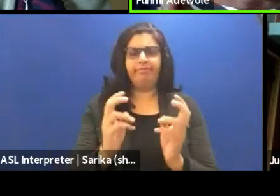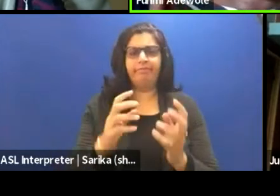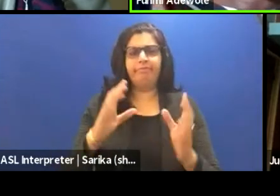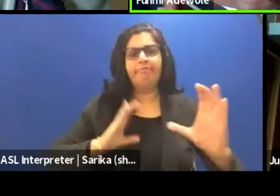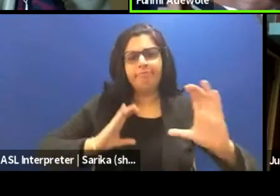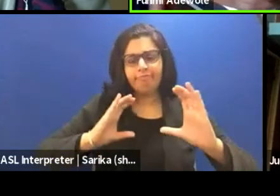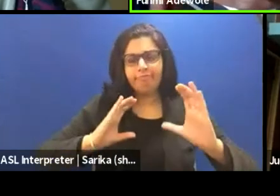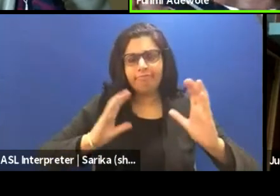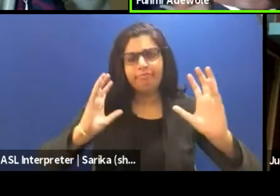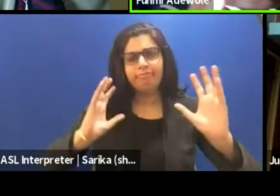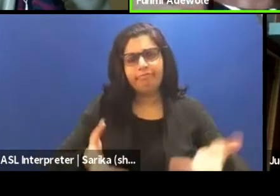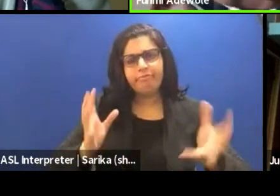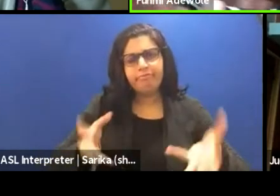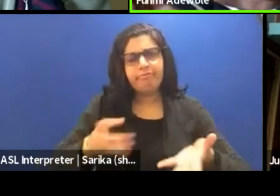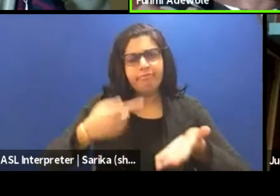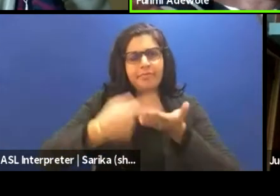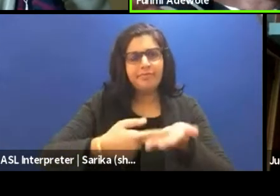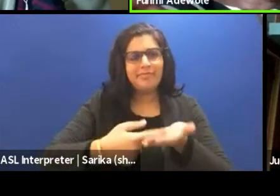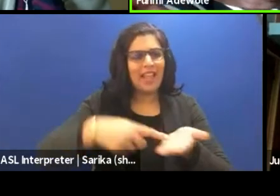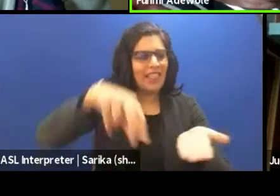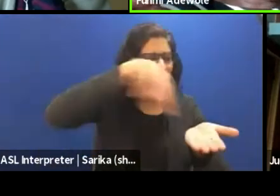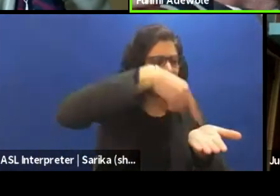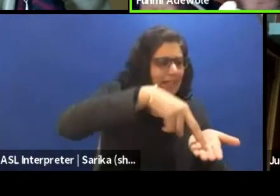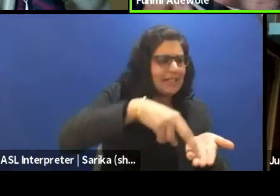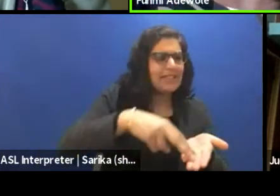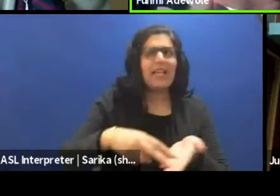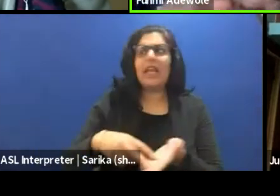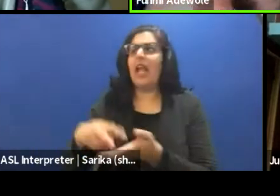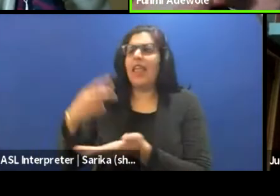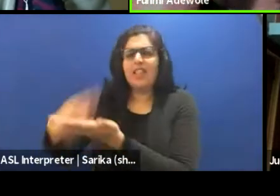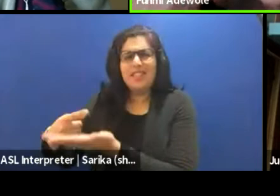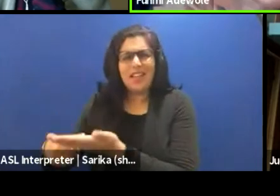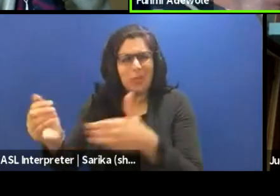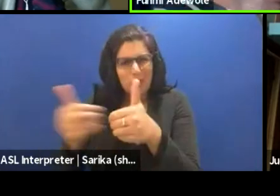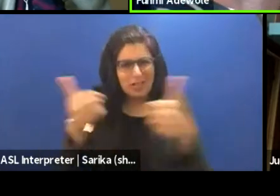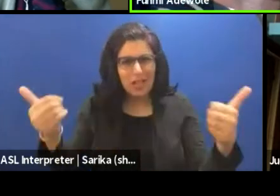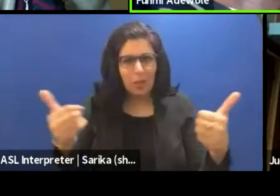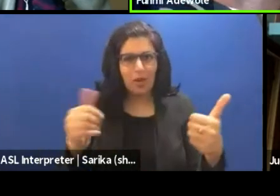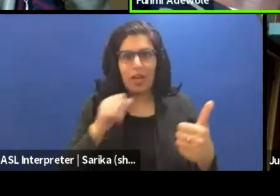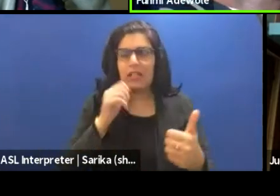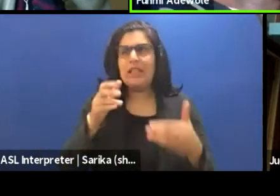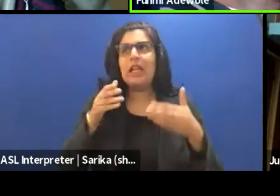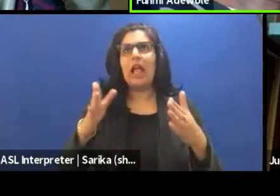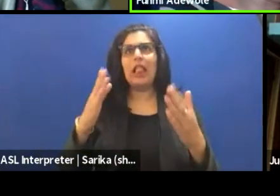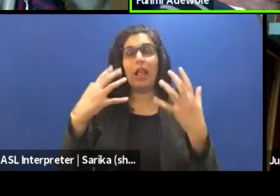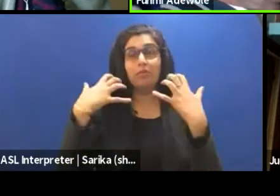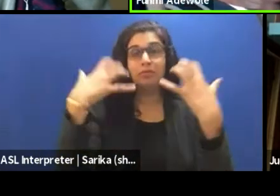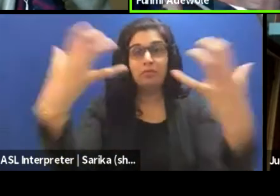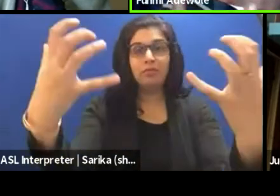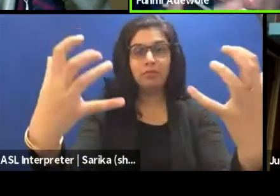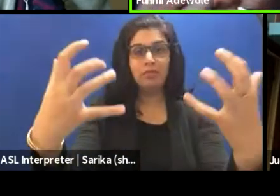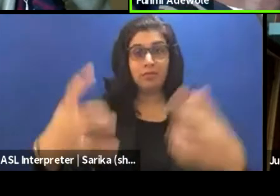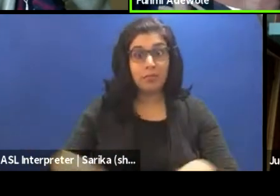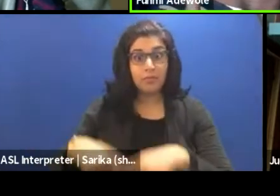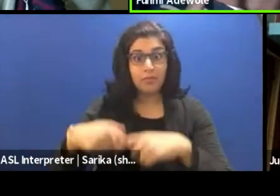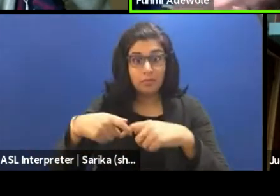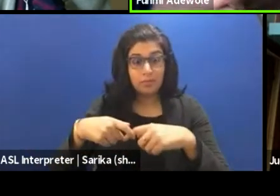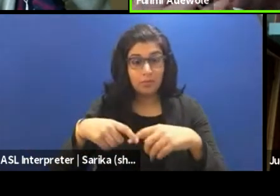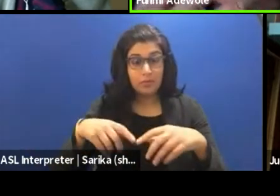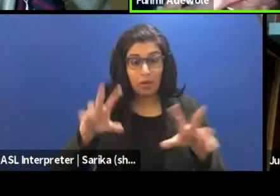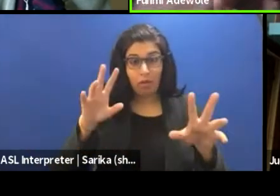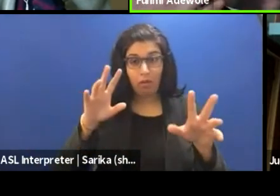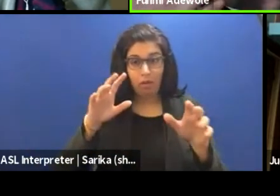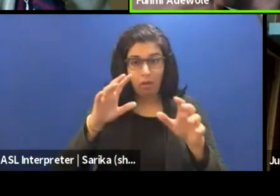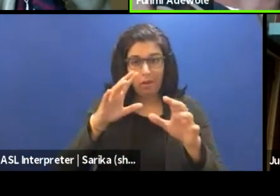the, the speaking was so separate. It didn't allow the audience to suspend disbelief. And also it didn't